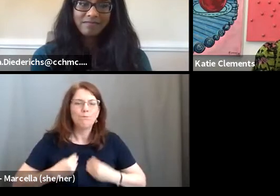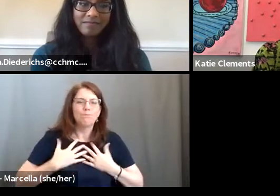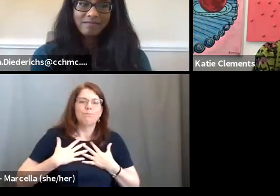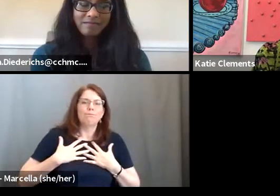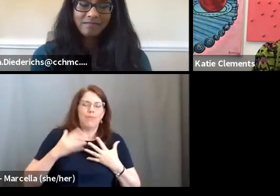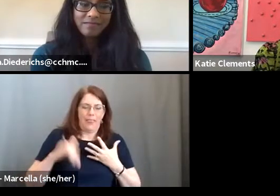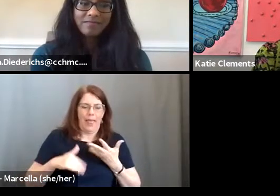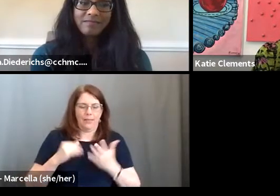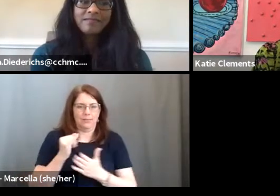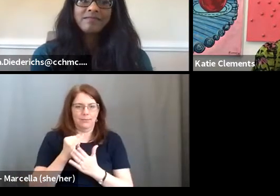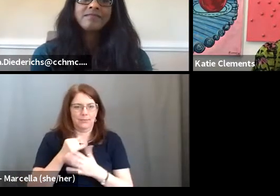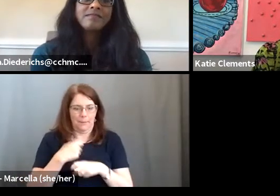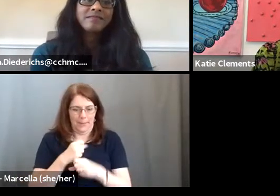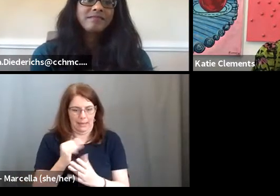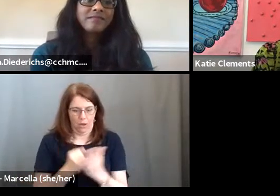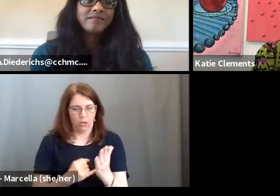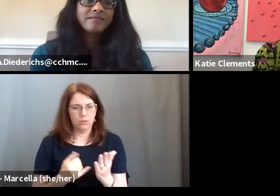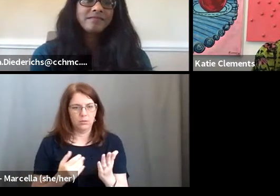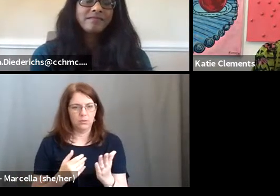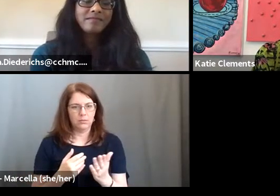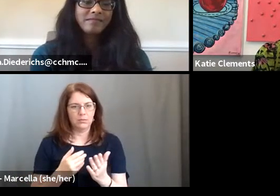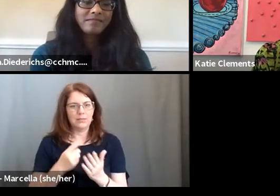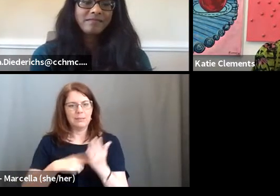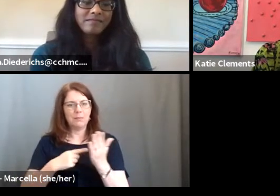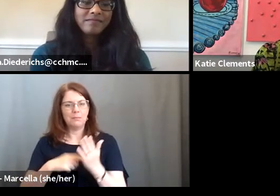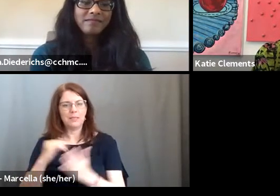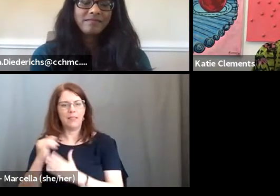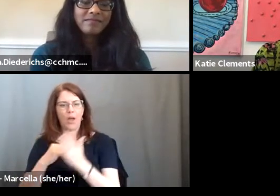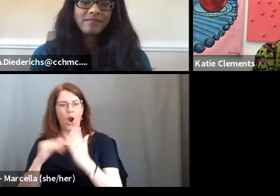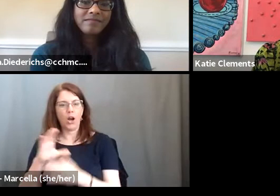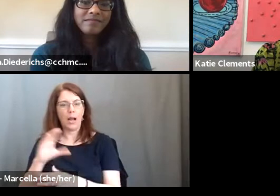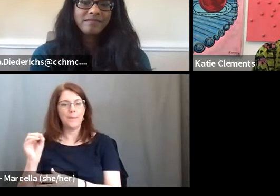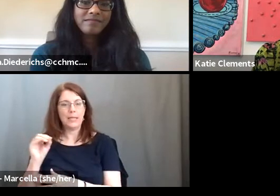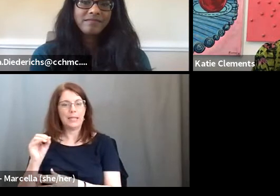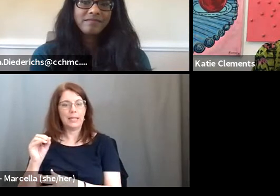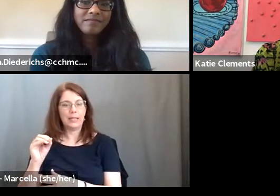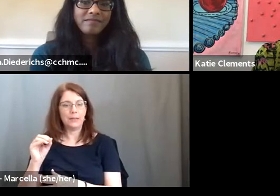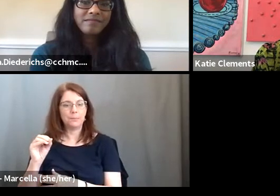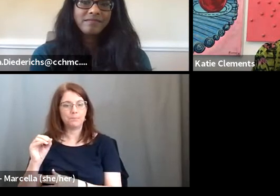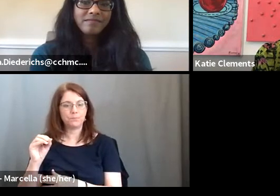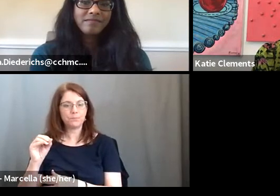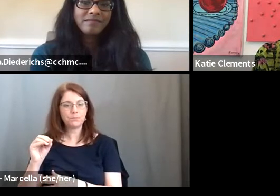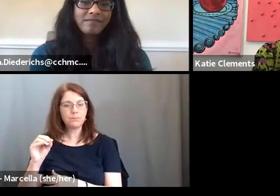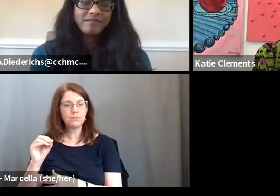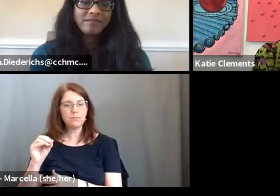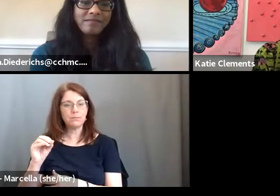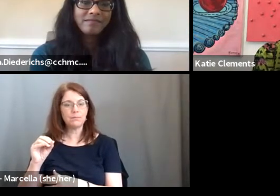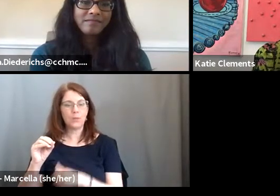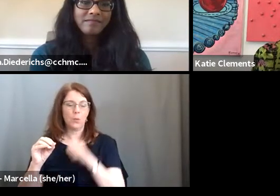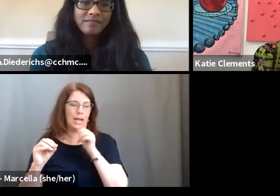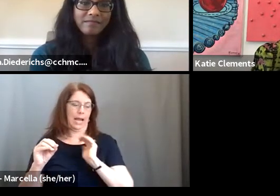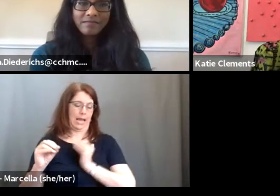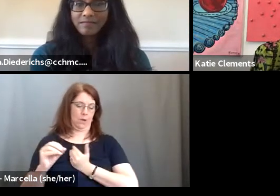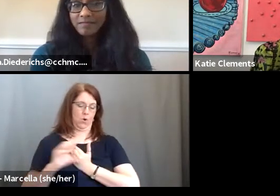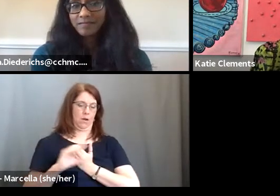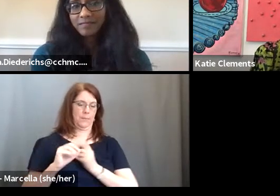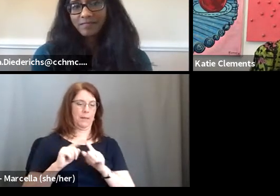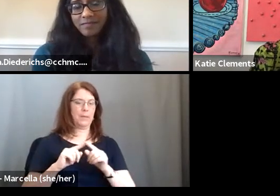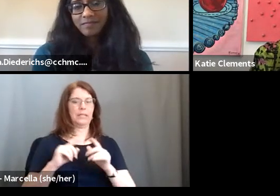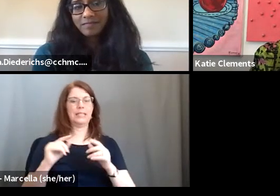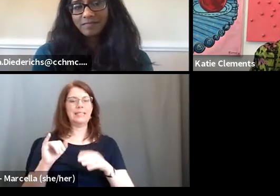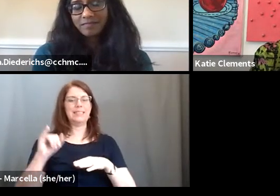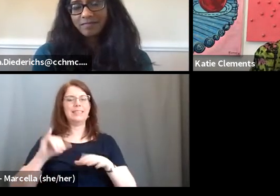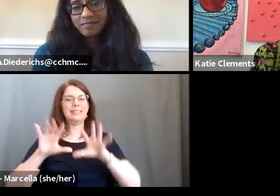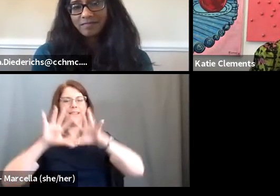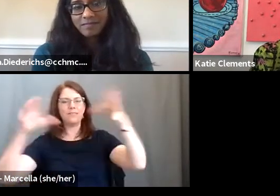in the, in the, firm, I think sometimes people get, uh, in our, I guess not in our firm, but in, in our industry as a general, sort of